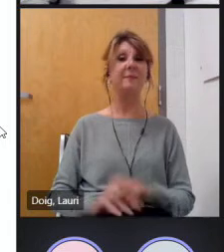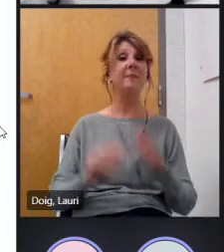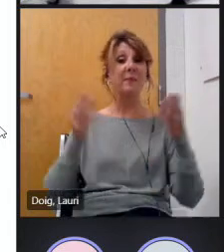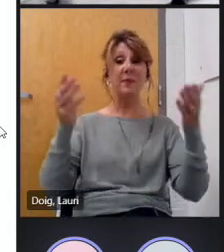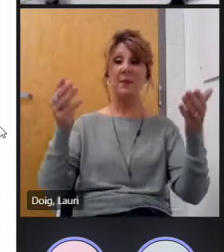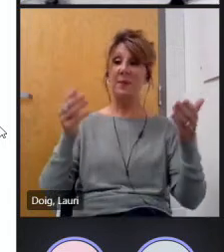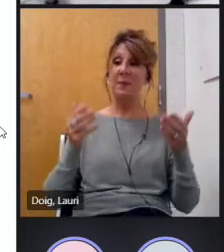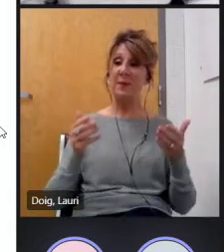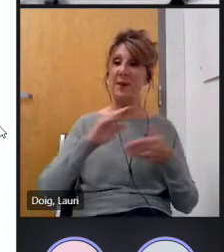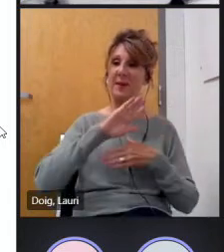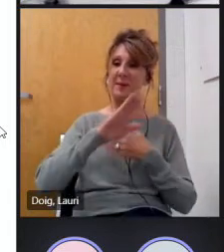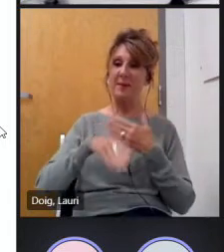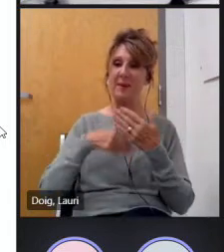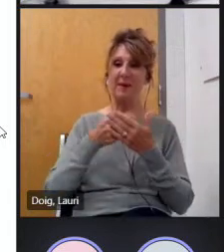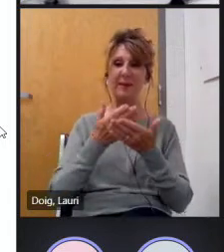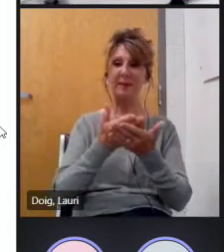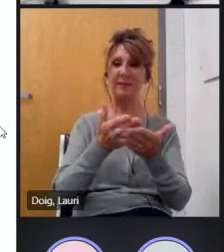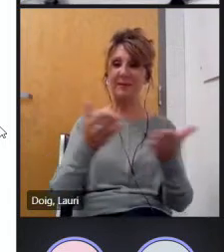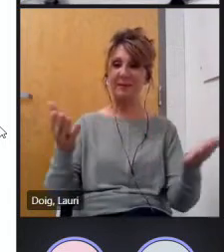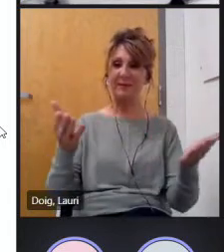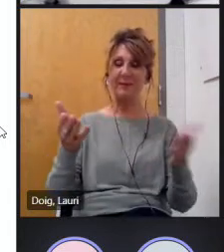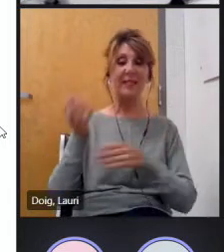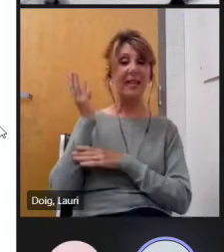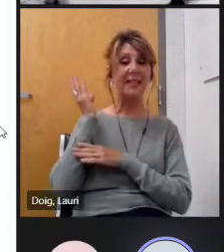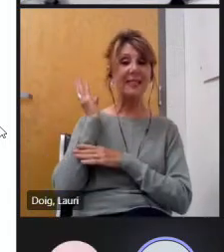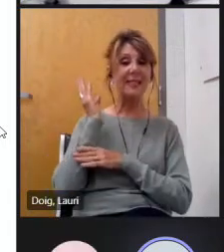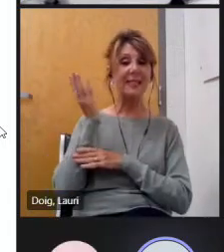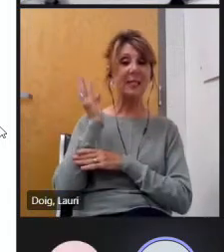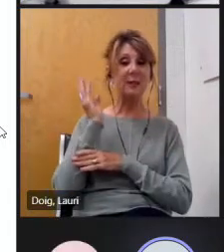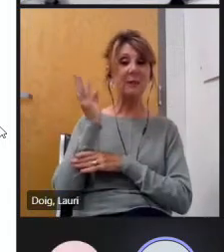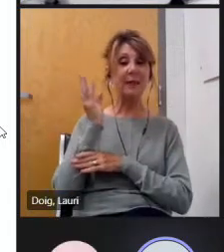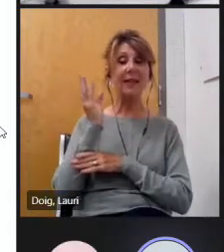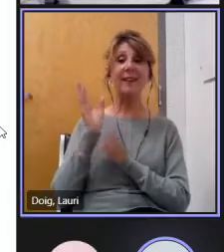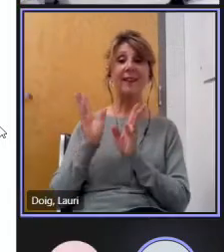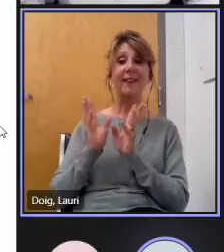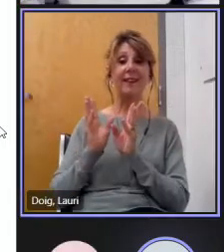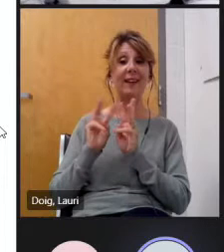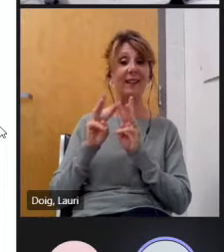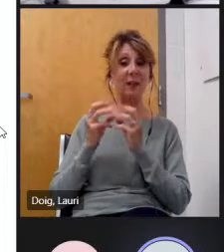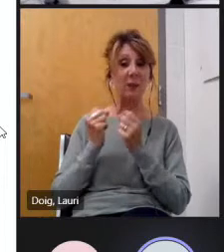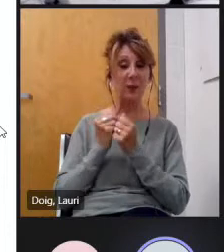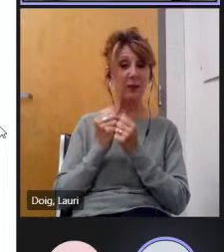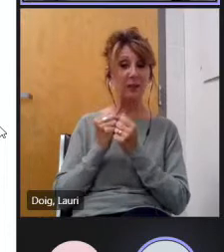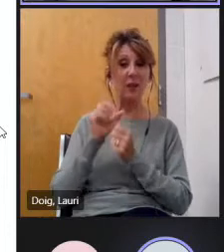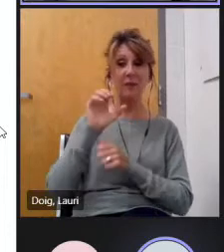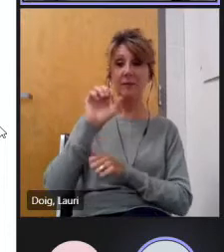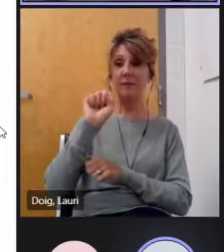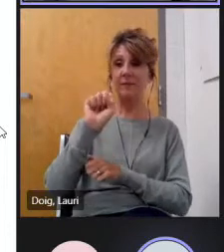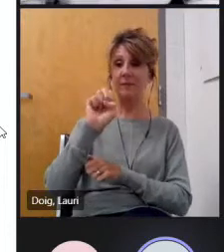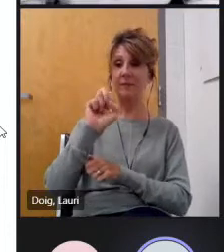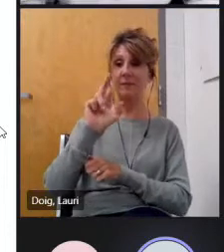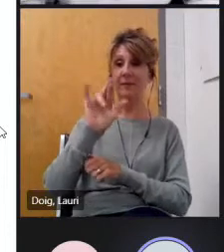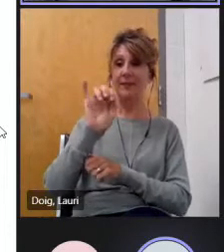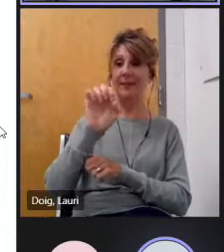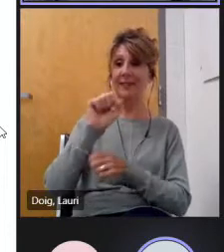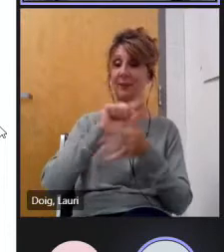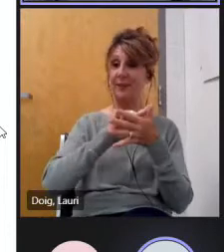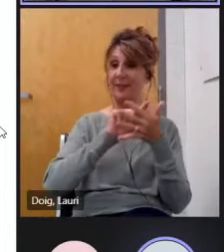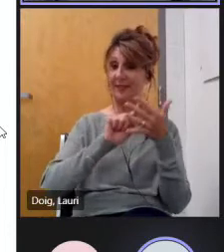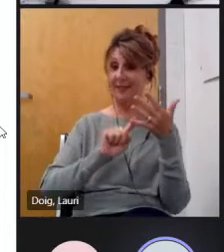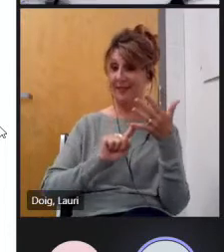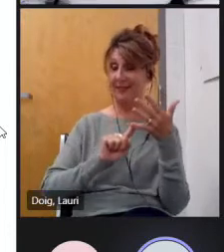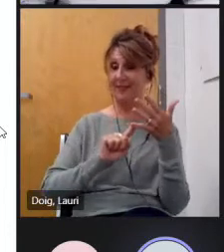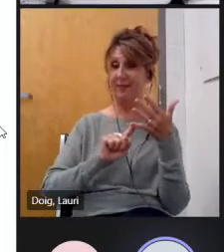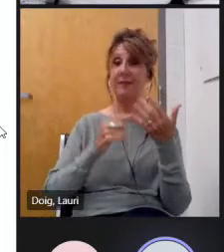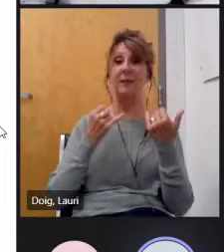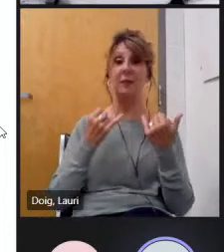everybody to our speaker series and this speaker series we're so happy to have michael fullan and